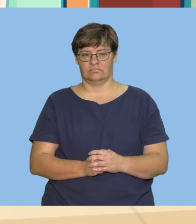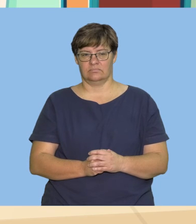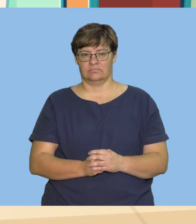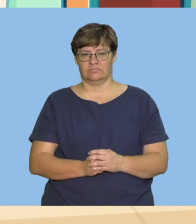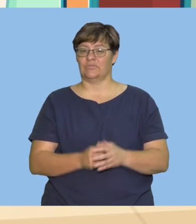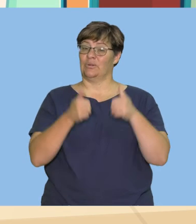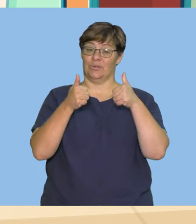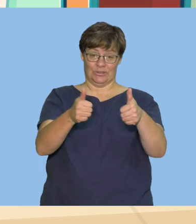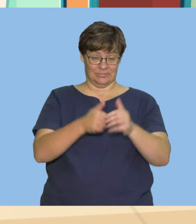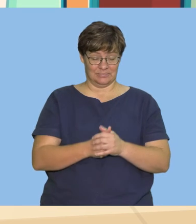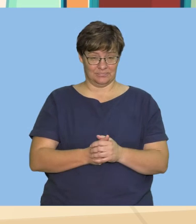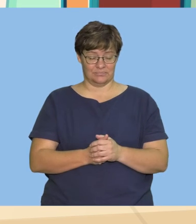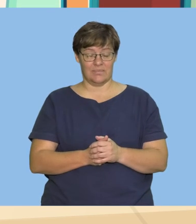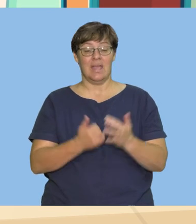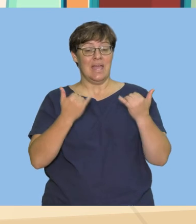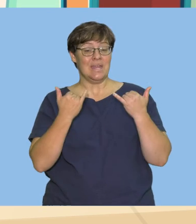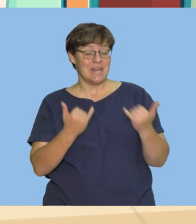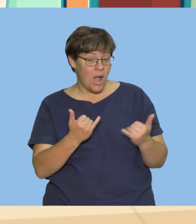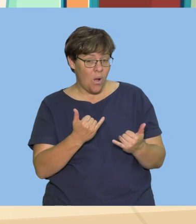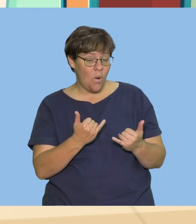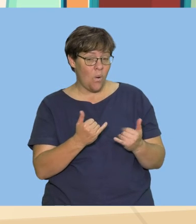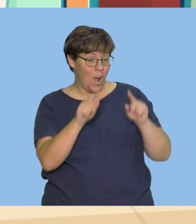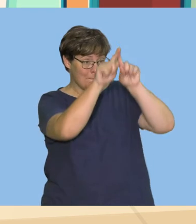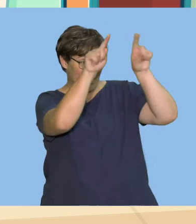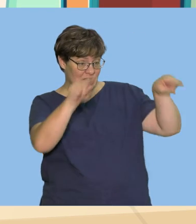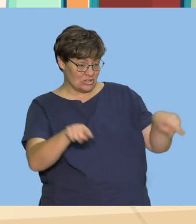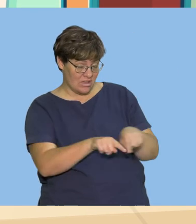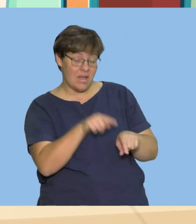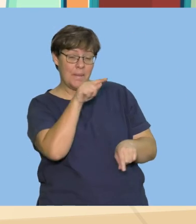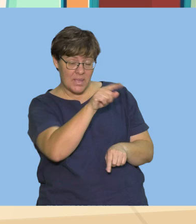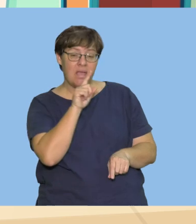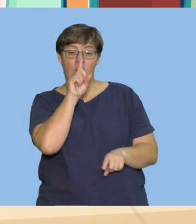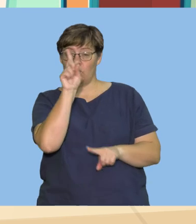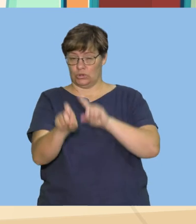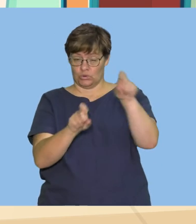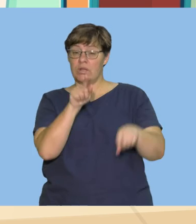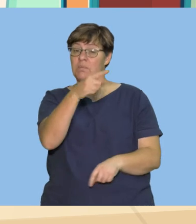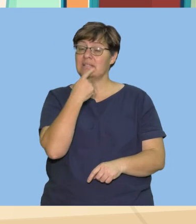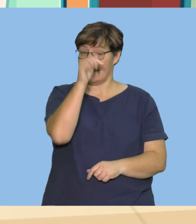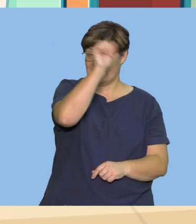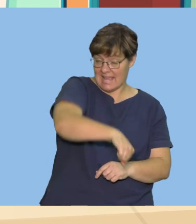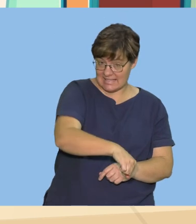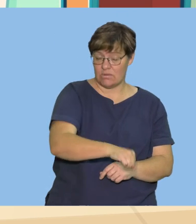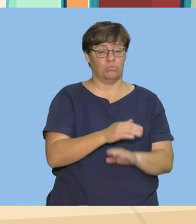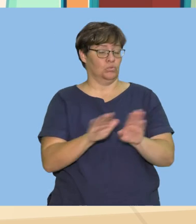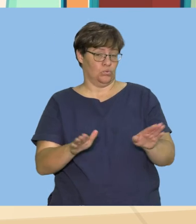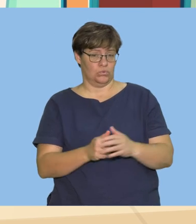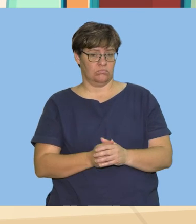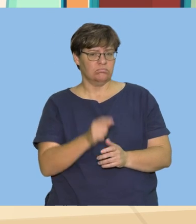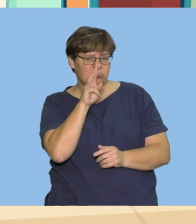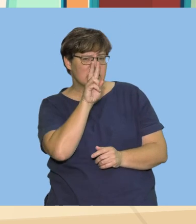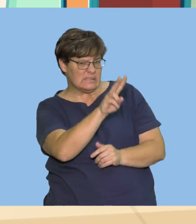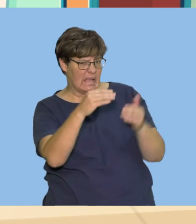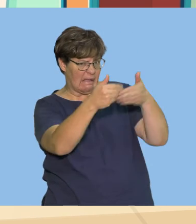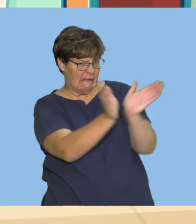Good. I'm going to ask some questions and you must answer yes or no. Did you see a cake on the